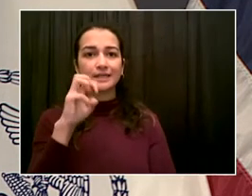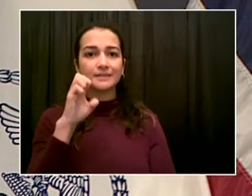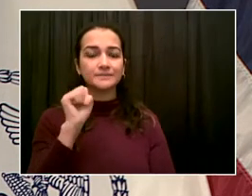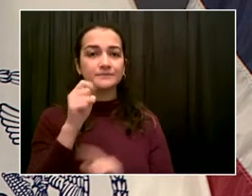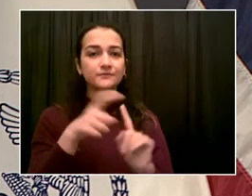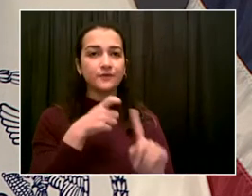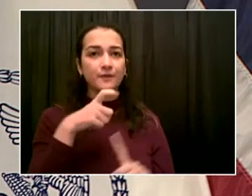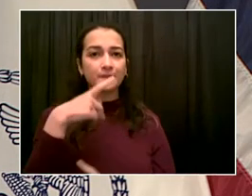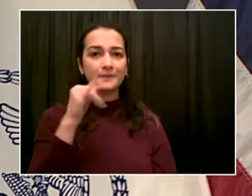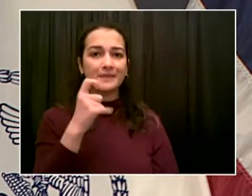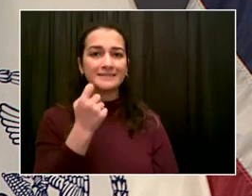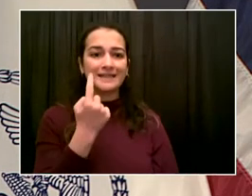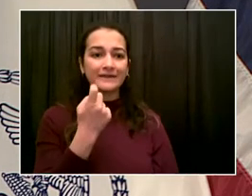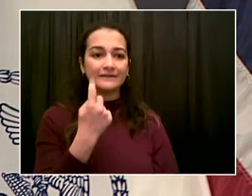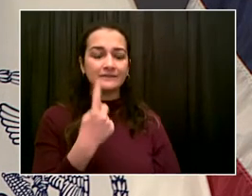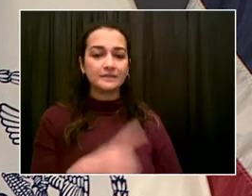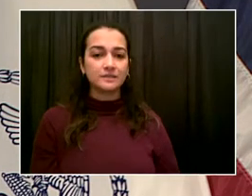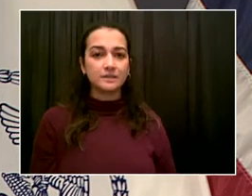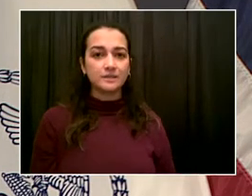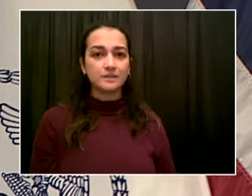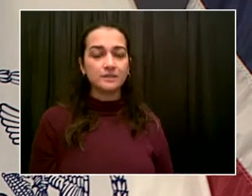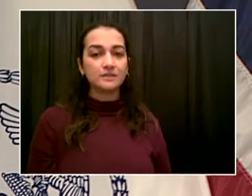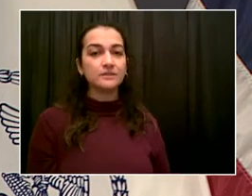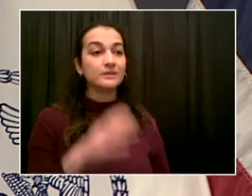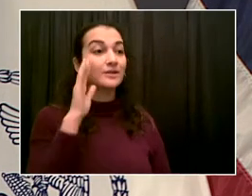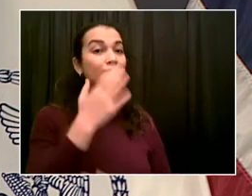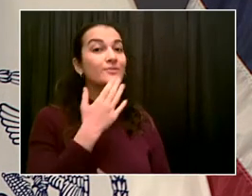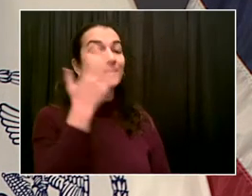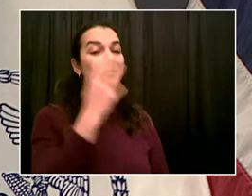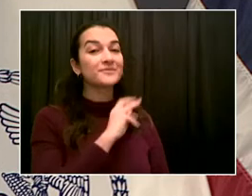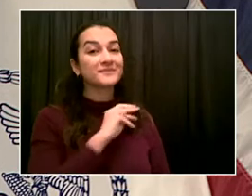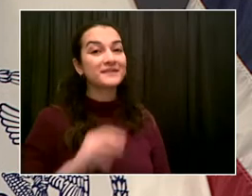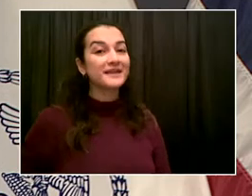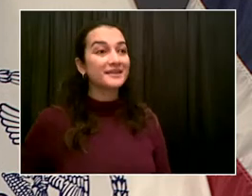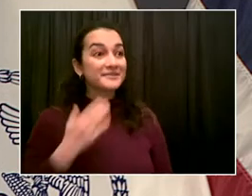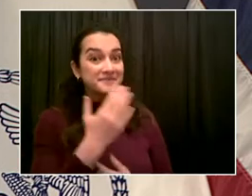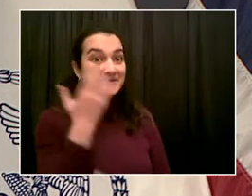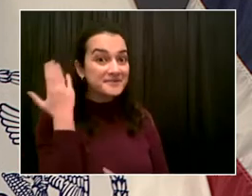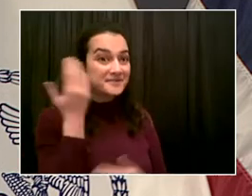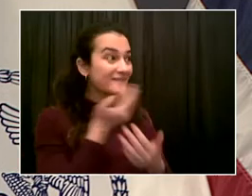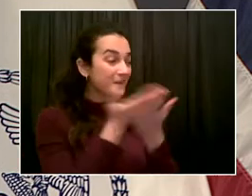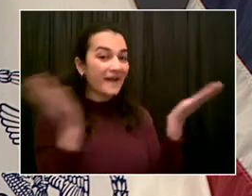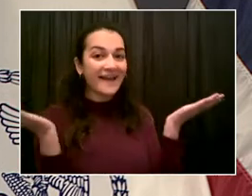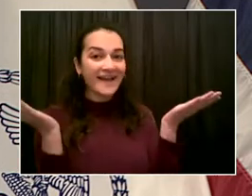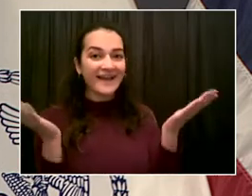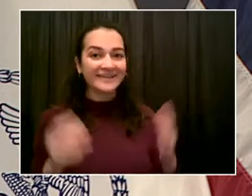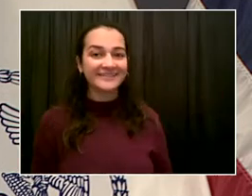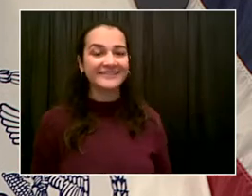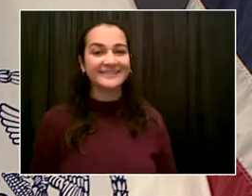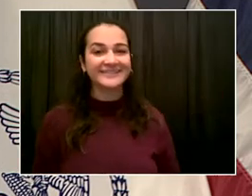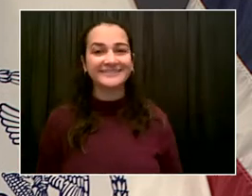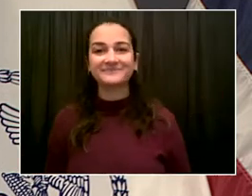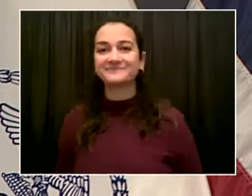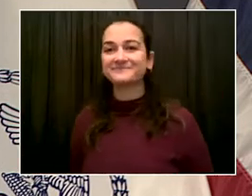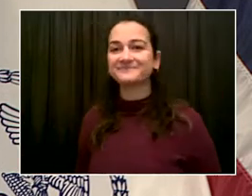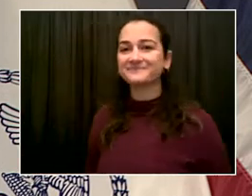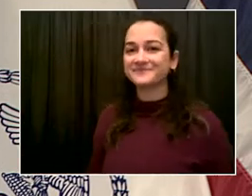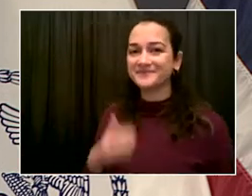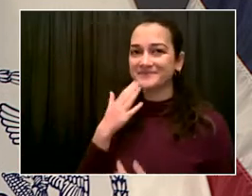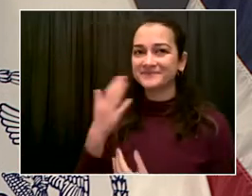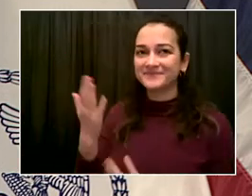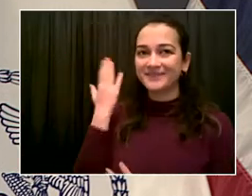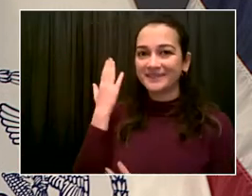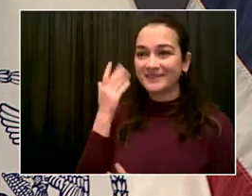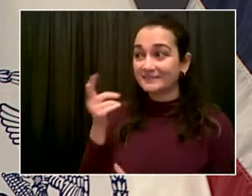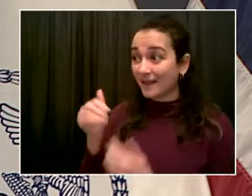Hey, good morning, Mr. Mayor and everyone on the call. How are you doing? Good, James. How was your Thanksgiving? I appreciate your asking.